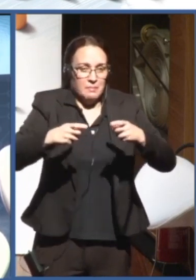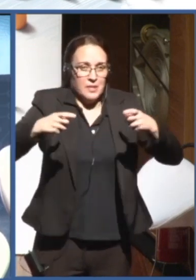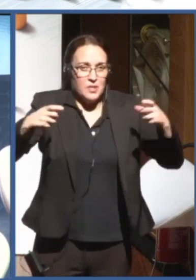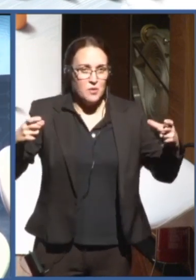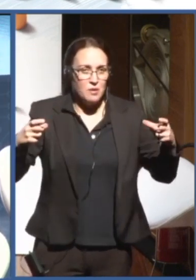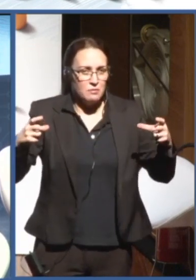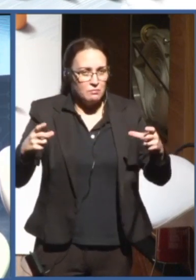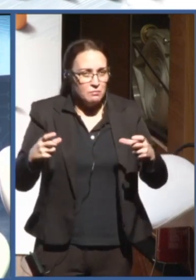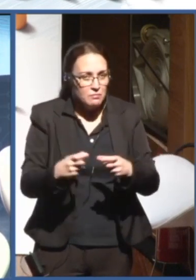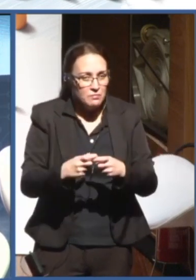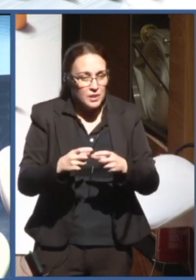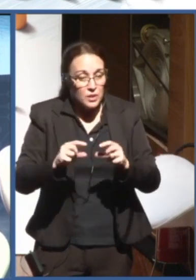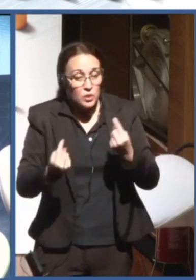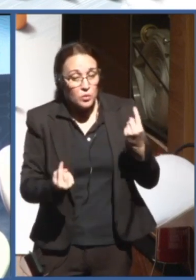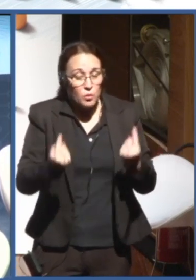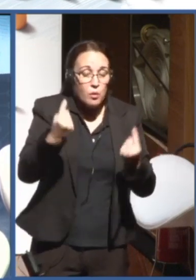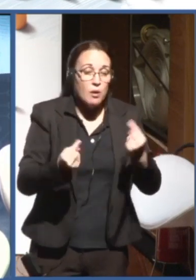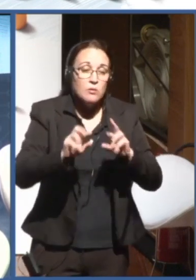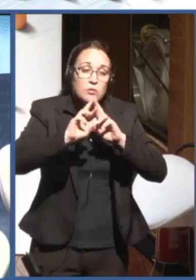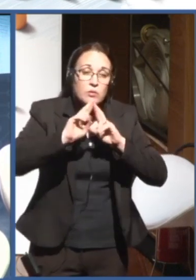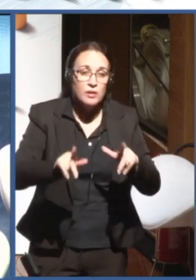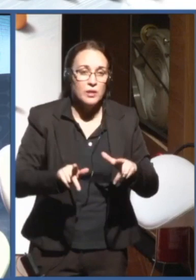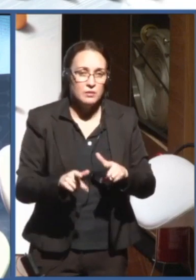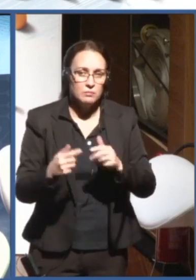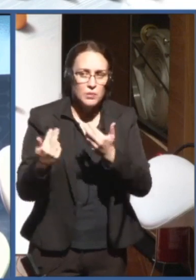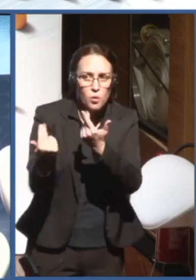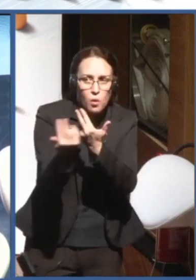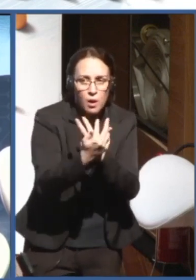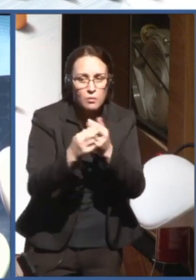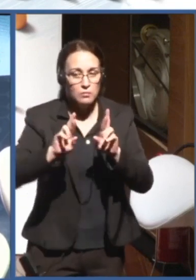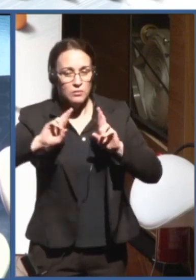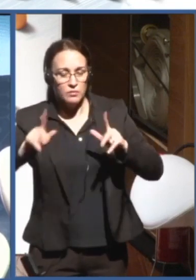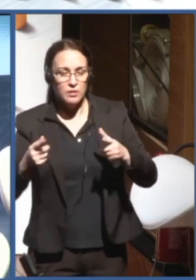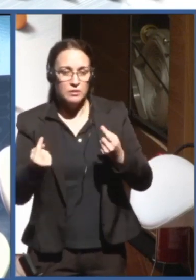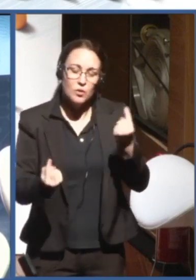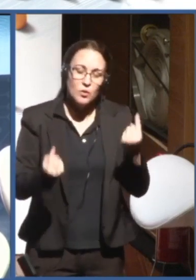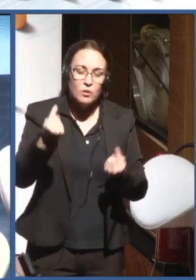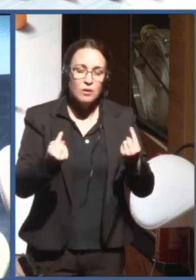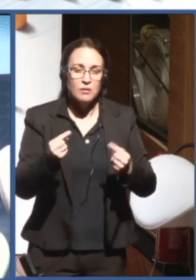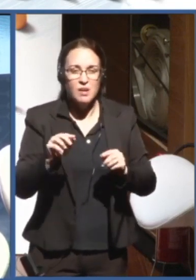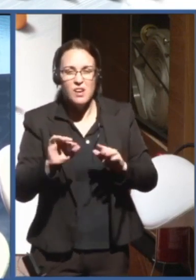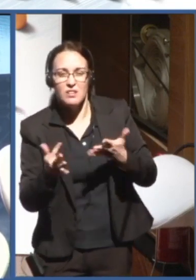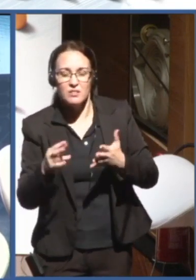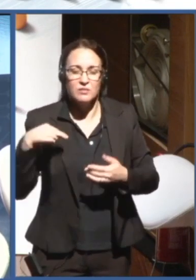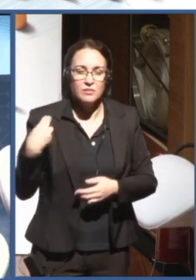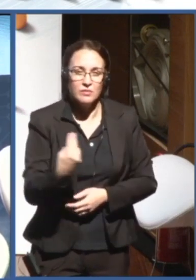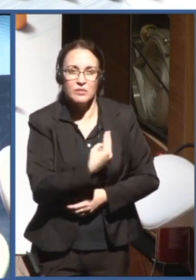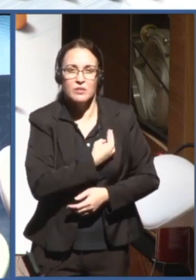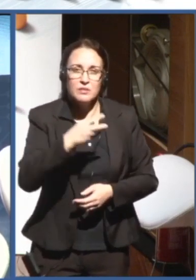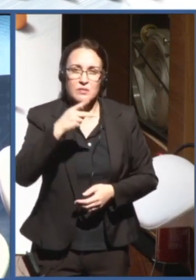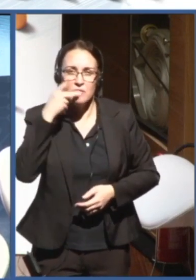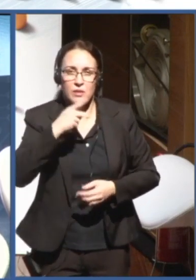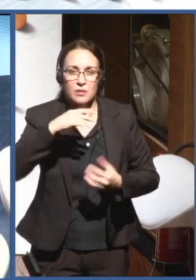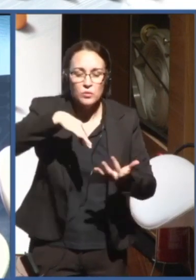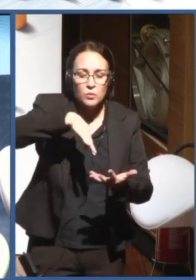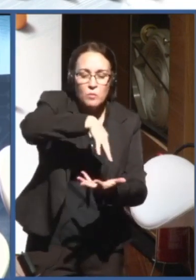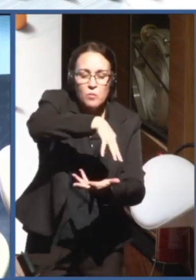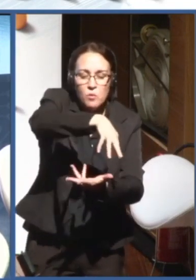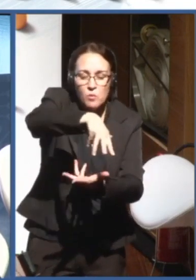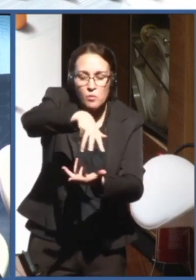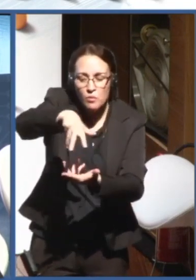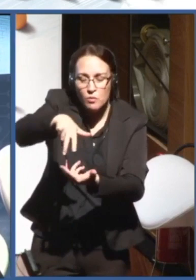it. We often say, you know, in the UN world, one world, different voices. And I think with the AI civic forum, this is particularly relevant.